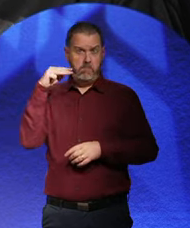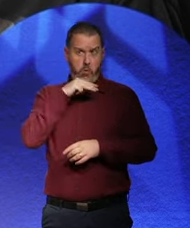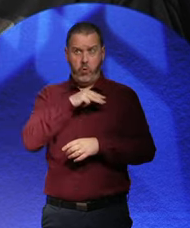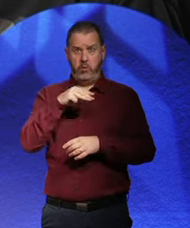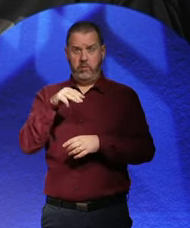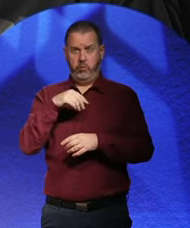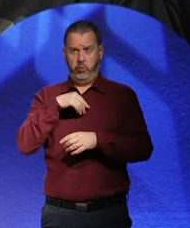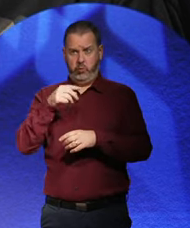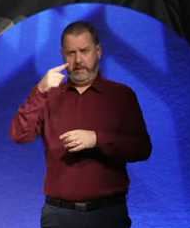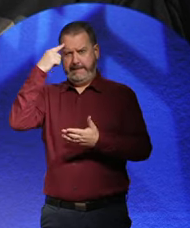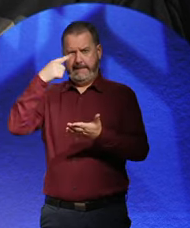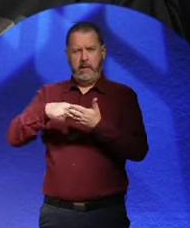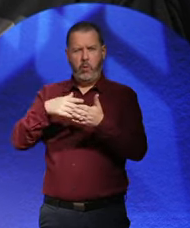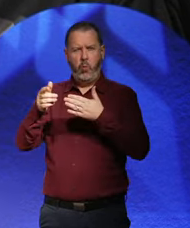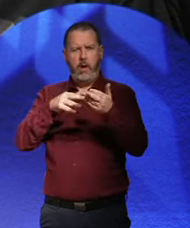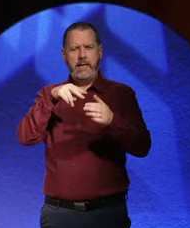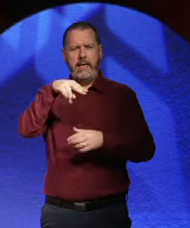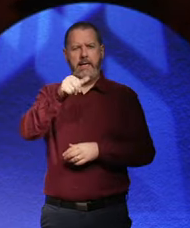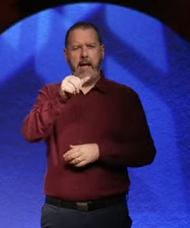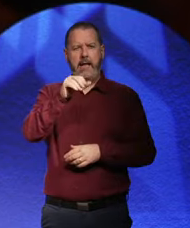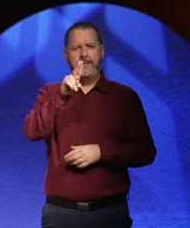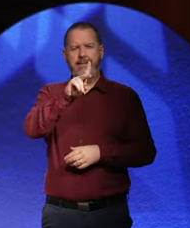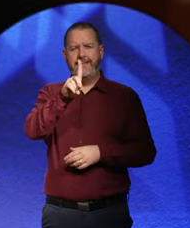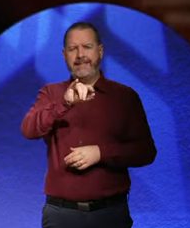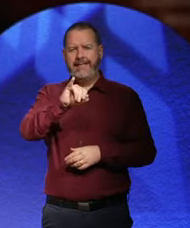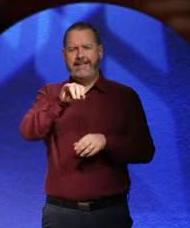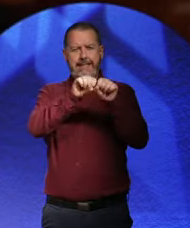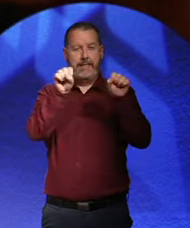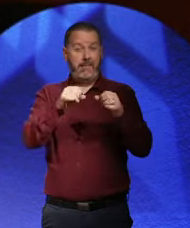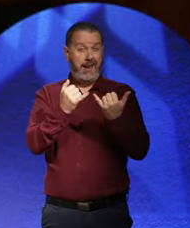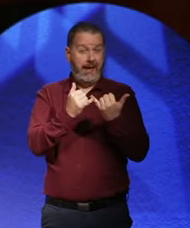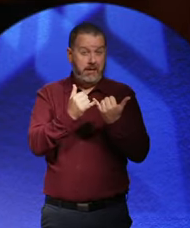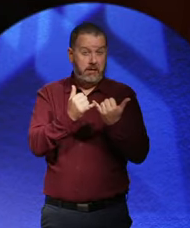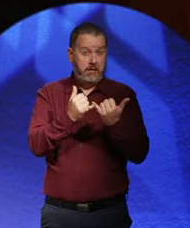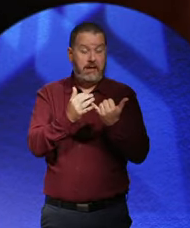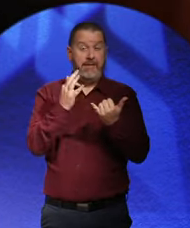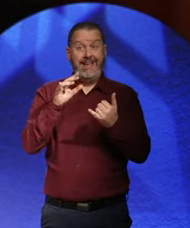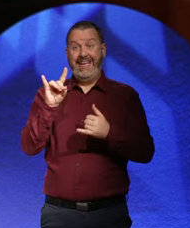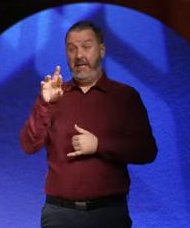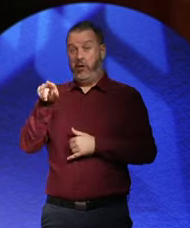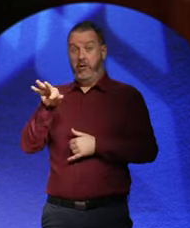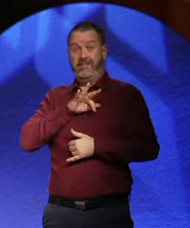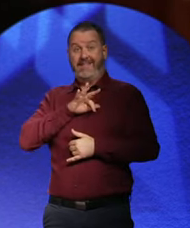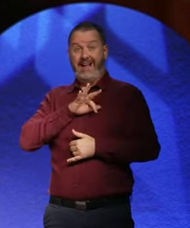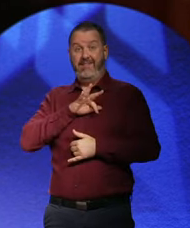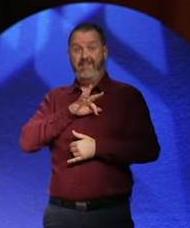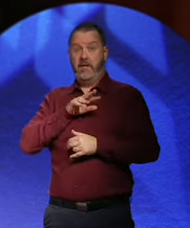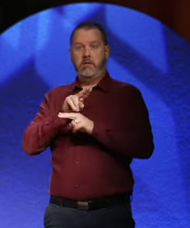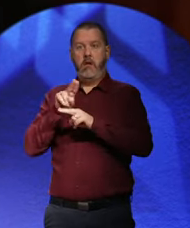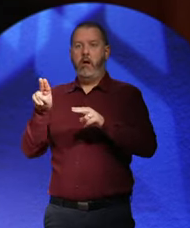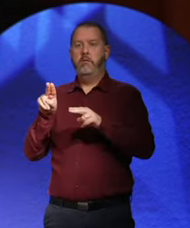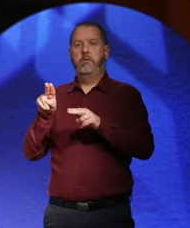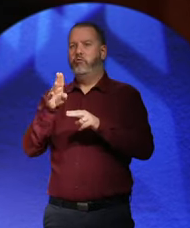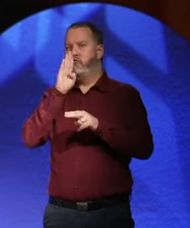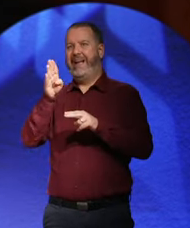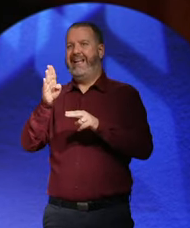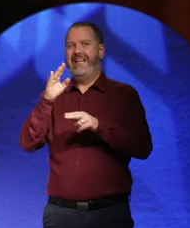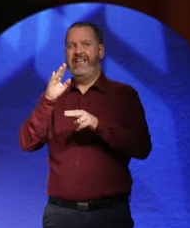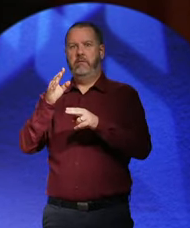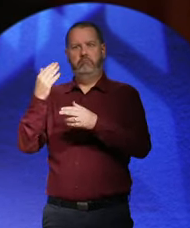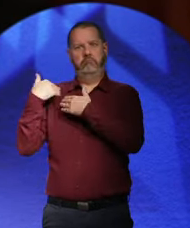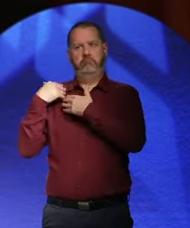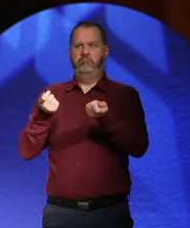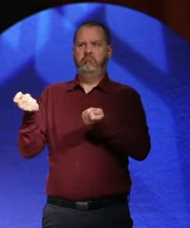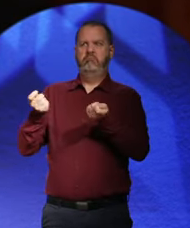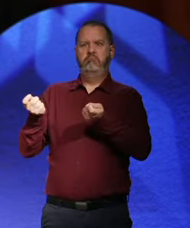Nazi regime? So would the Nazis have gained as much power if Hitler himself wasn't directly in charge? So how